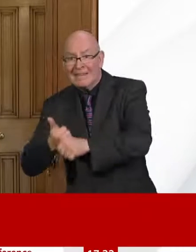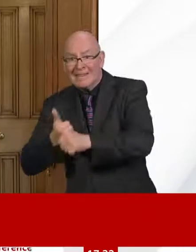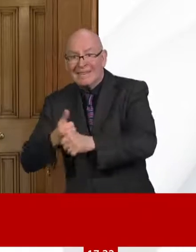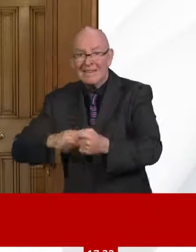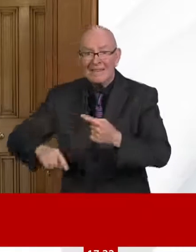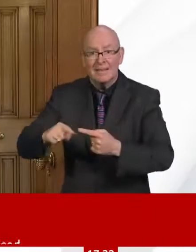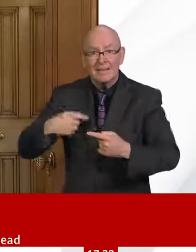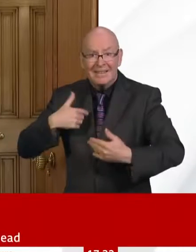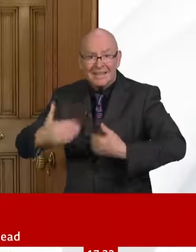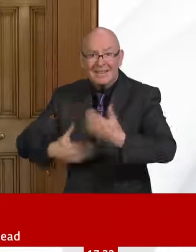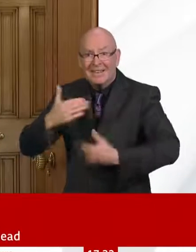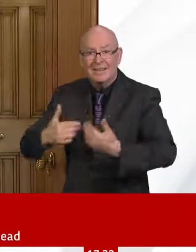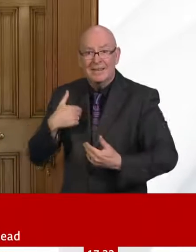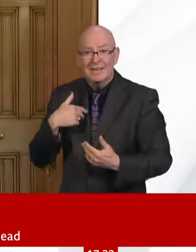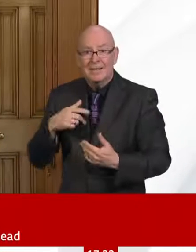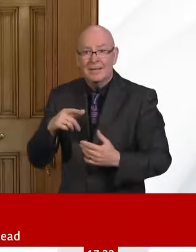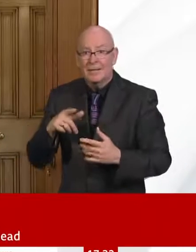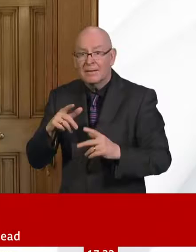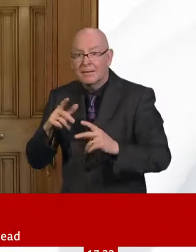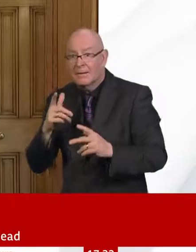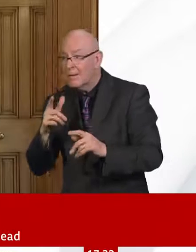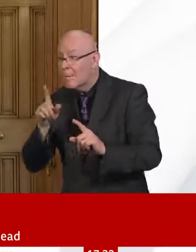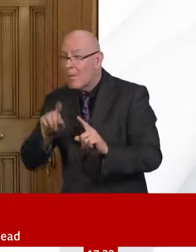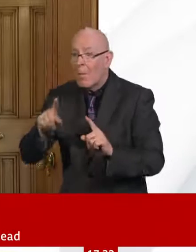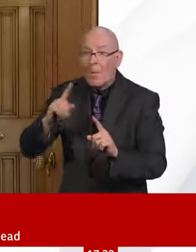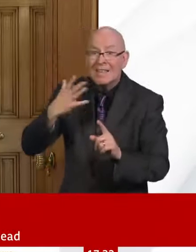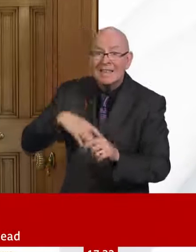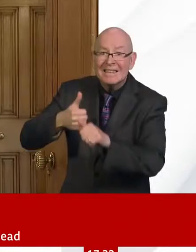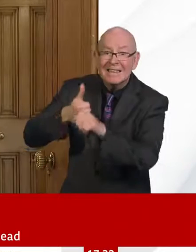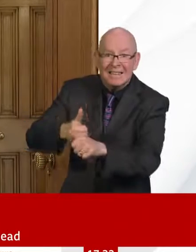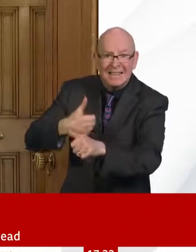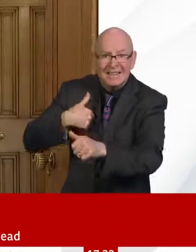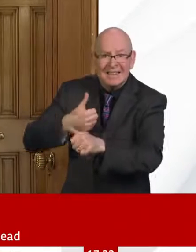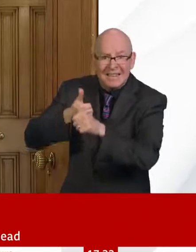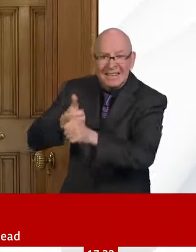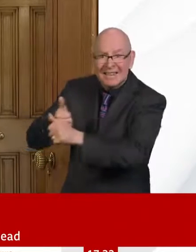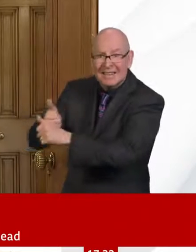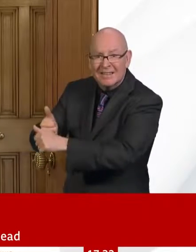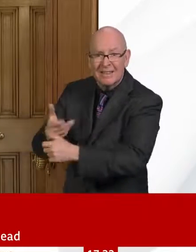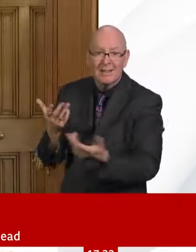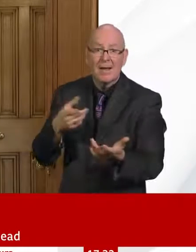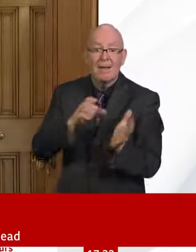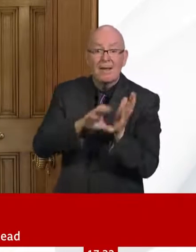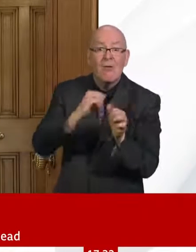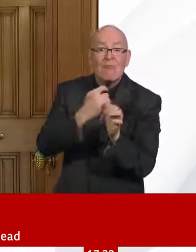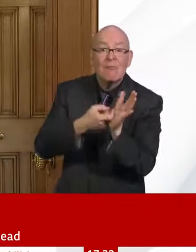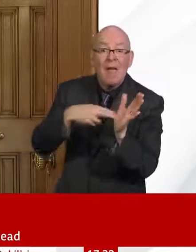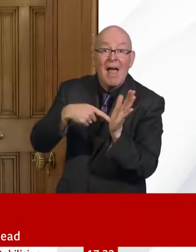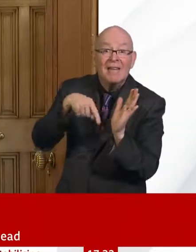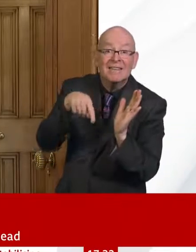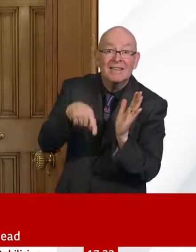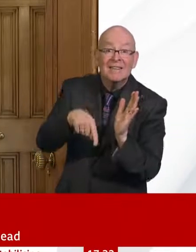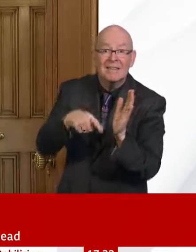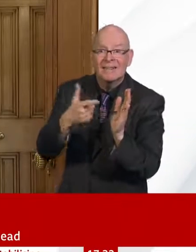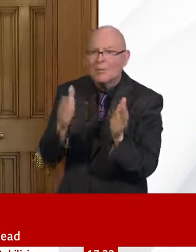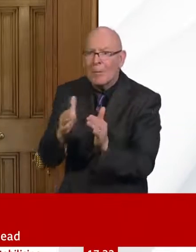I think the last numbers I saw showed that about a third of it had already been dispersed to businesses at £3-4 billion, but there's still